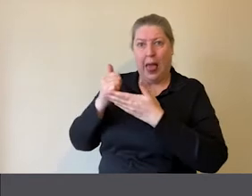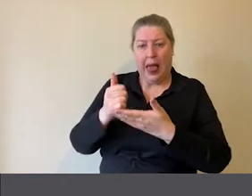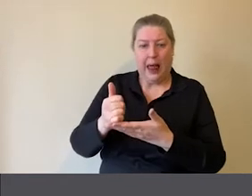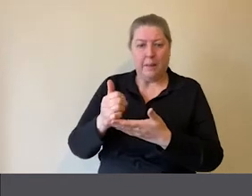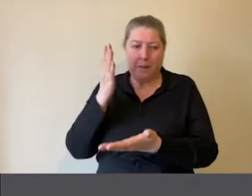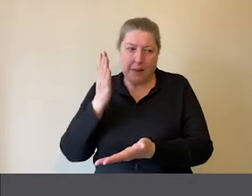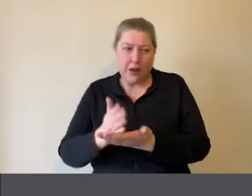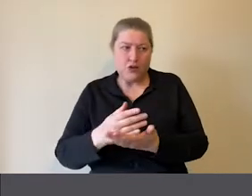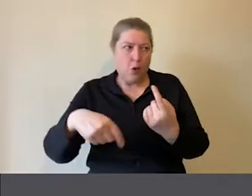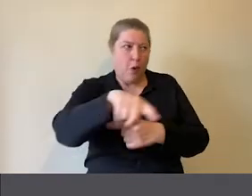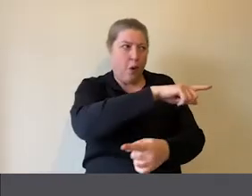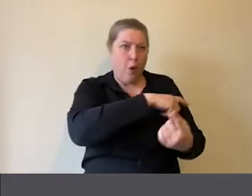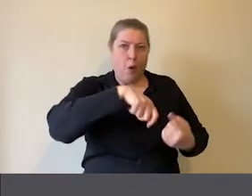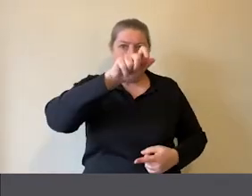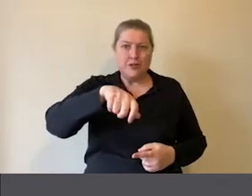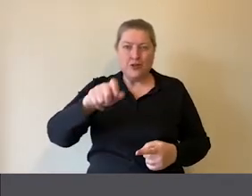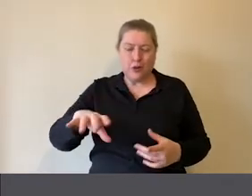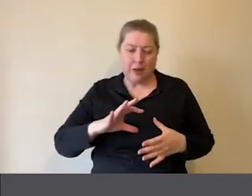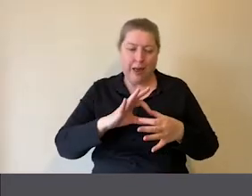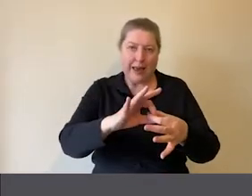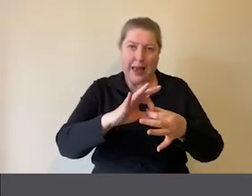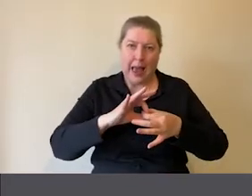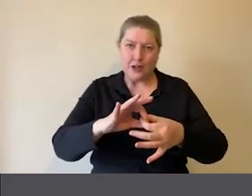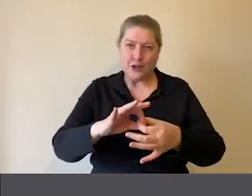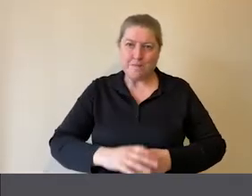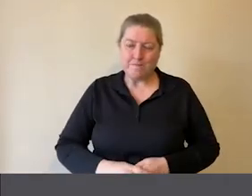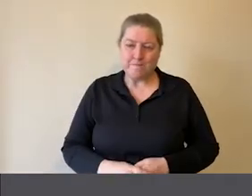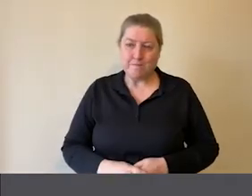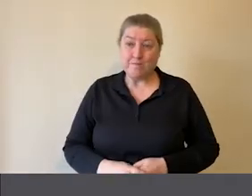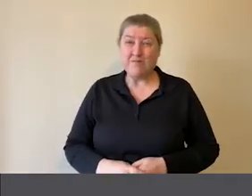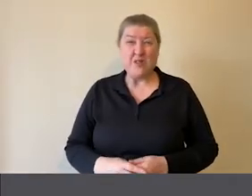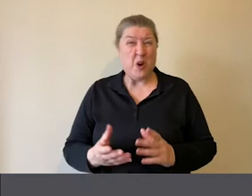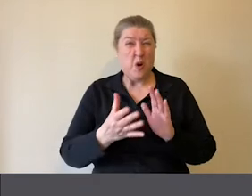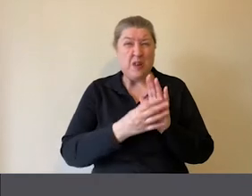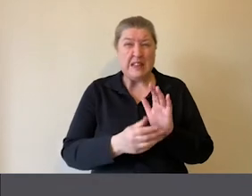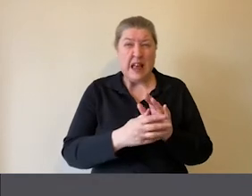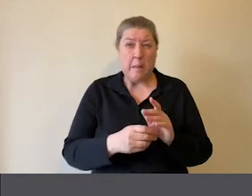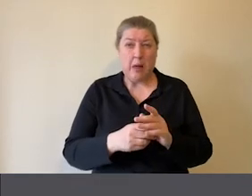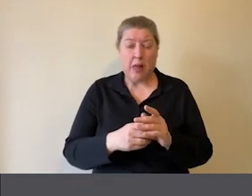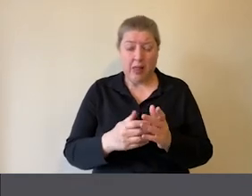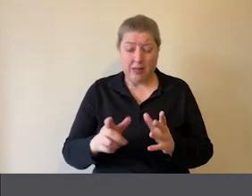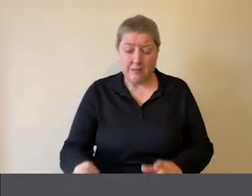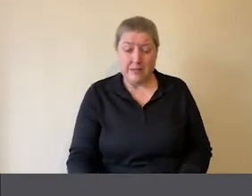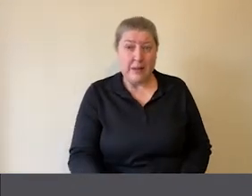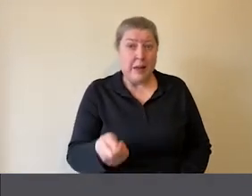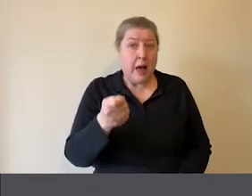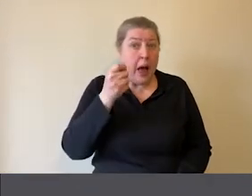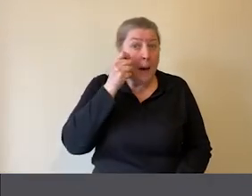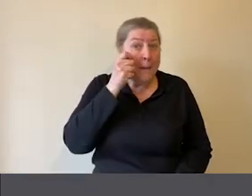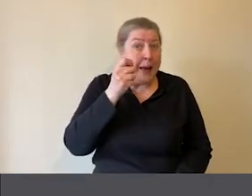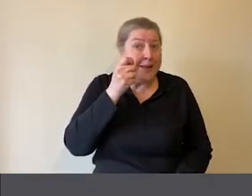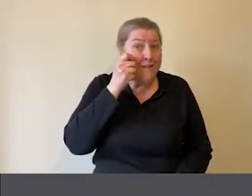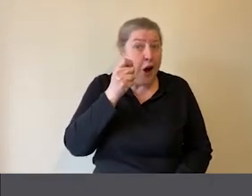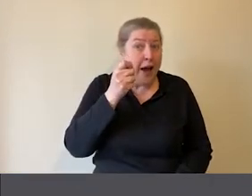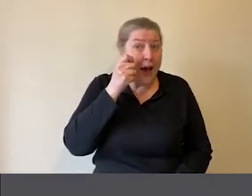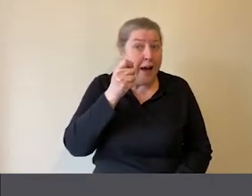that all students are engaged. So we got some handheld magnifiers, the sort that people often use if they